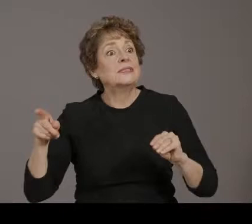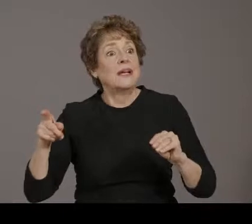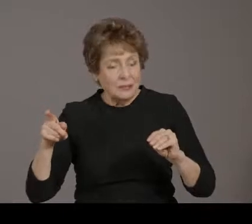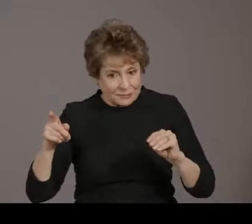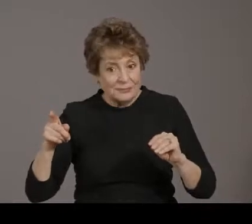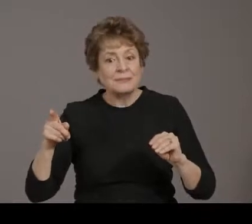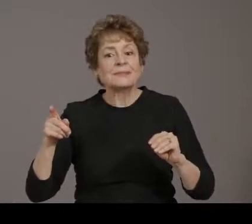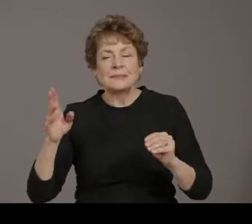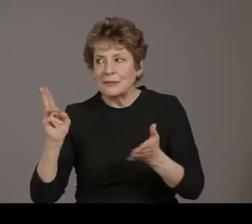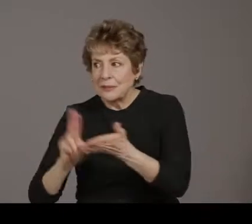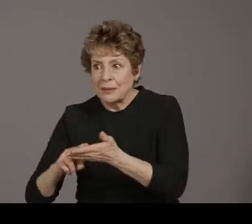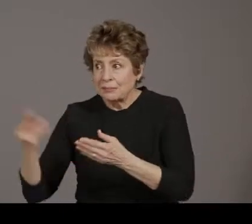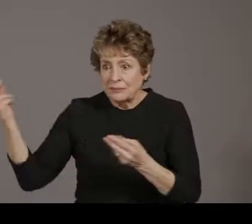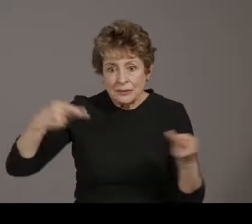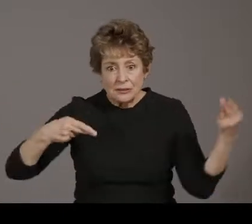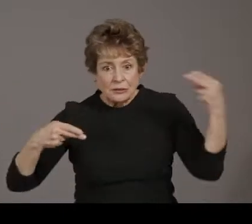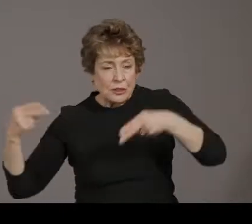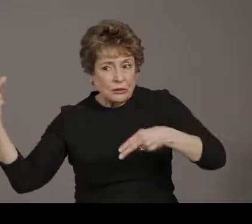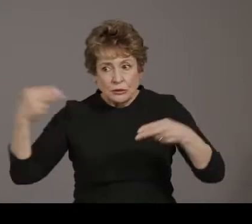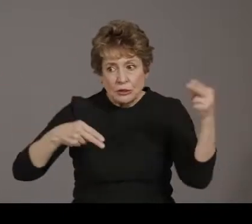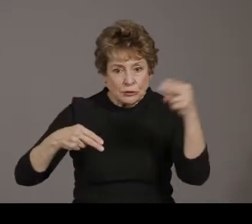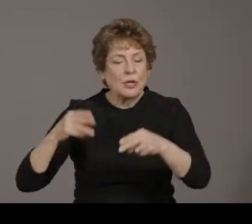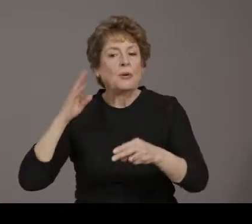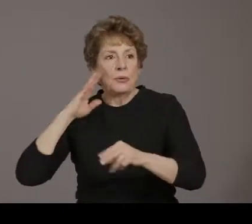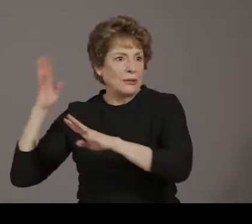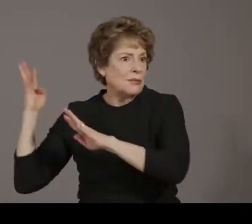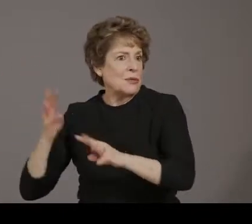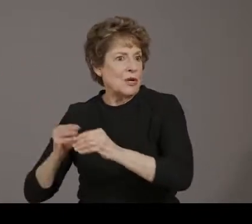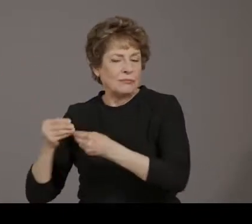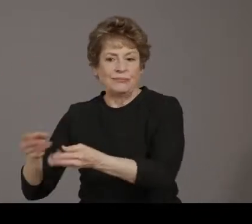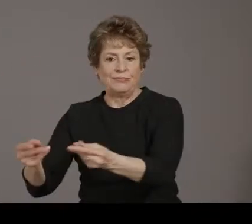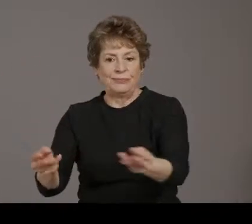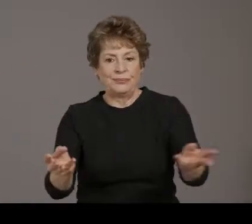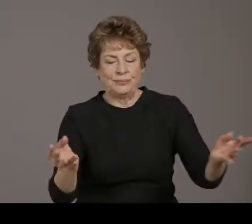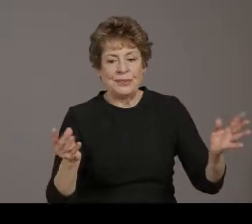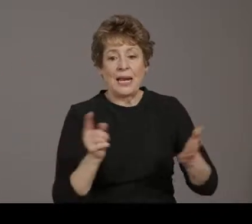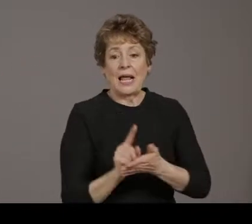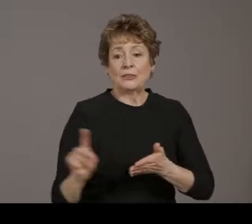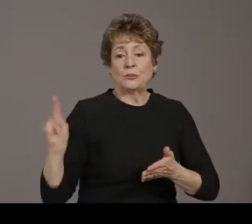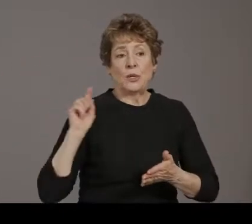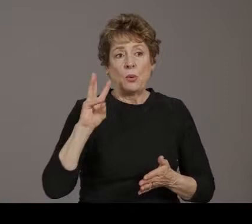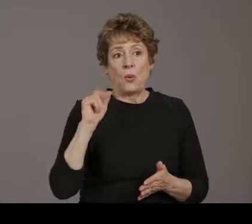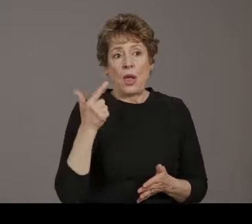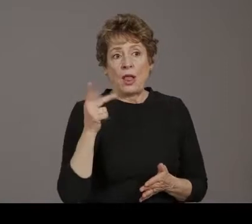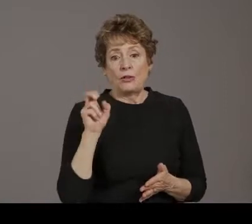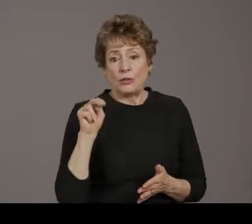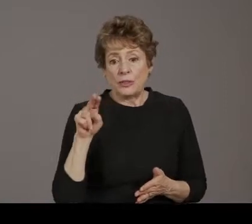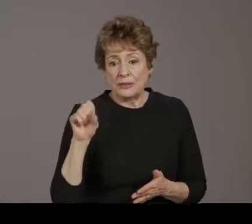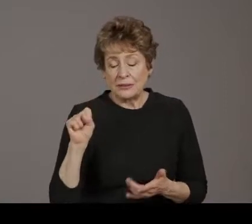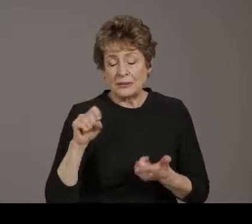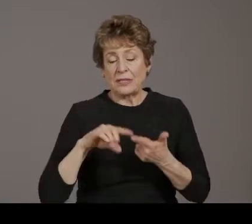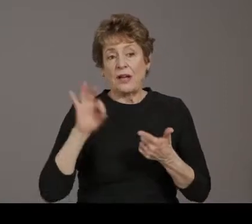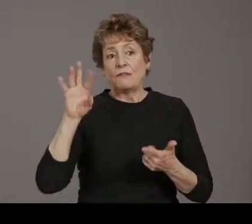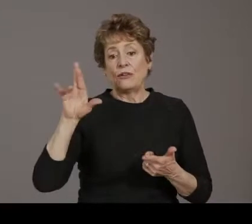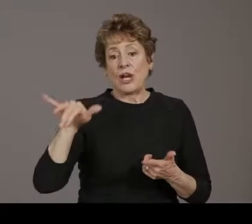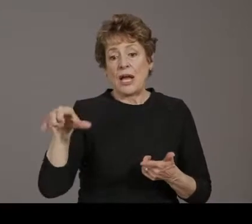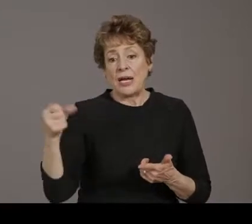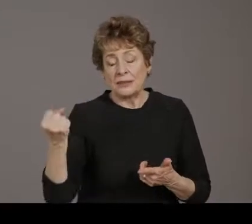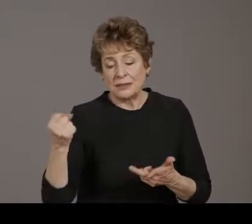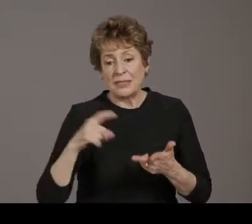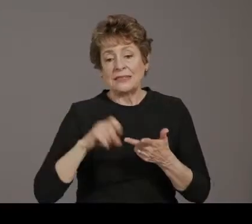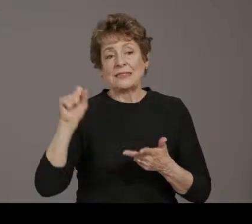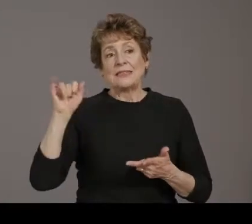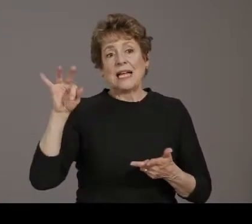Last week we had had Walgreens, Frye, Safeway, and Albertsons. CVS is now participating in the